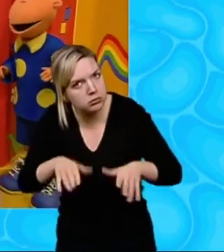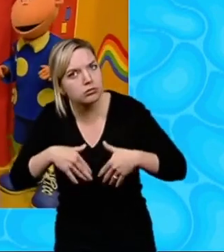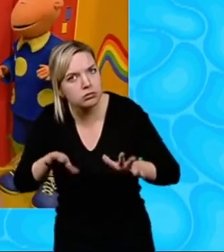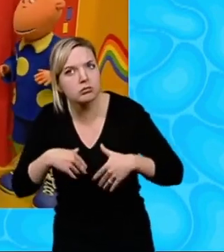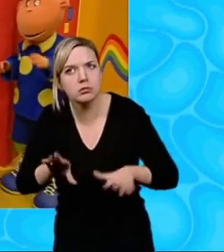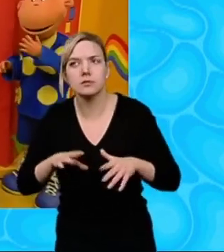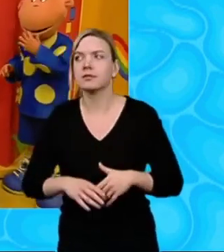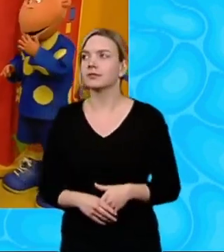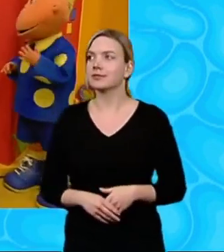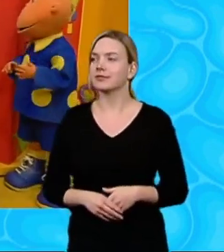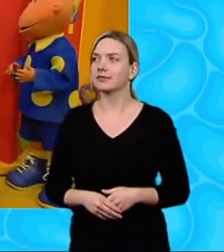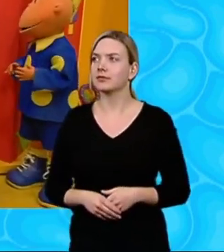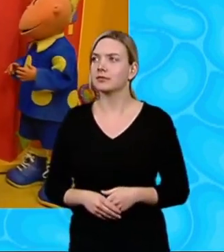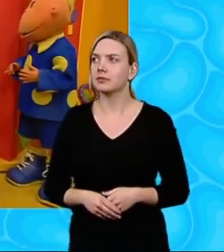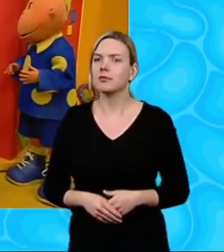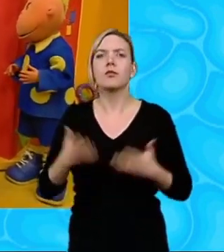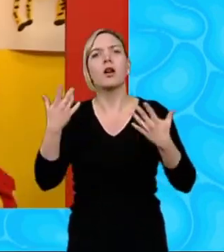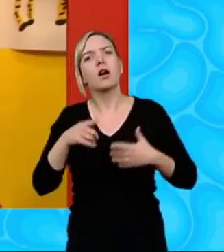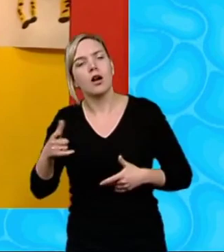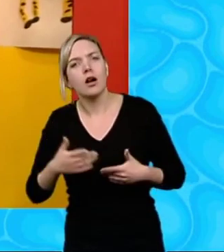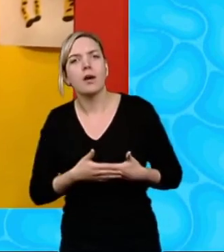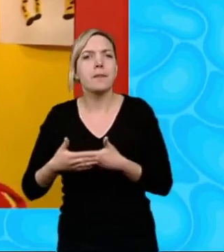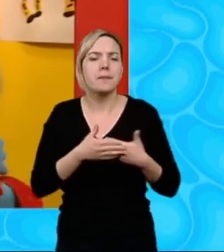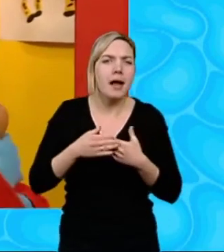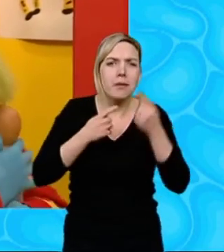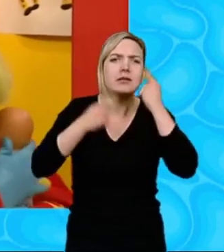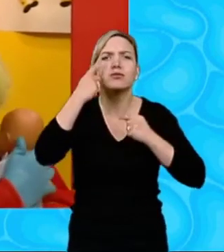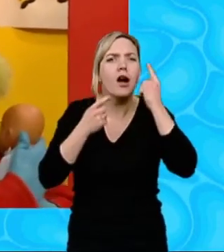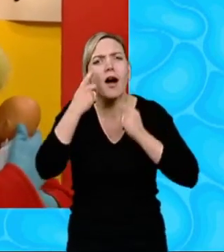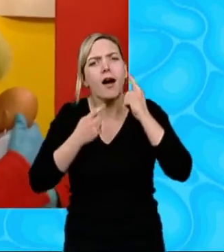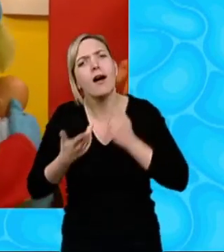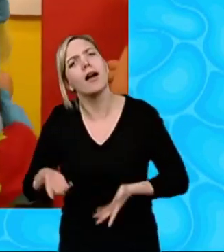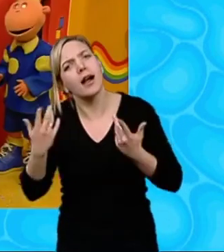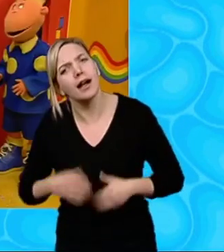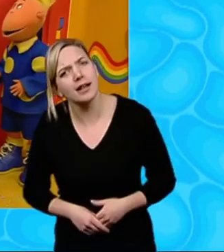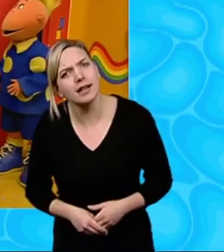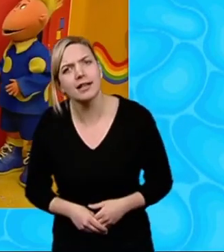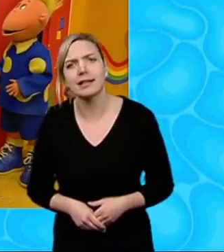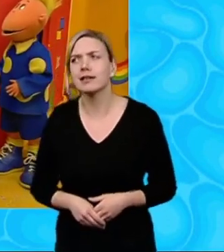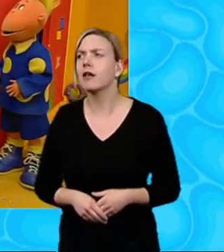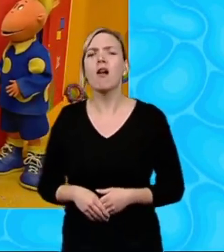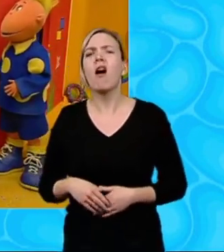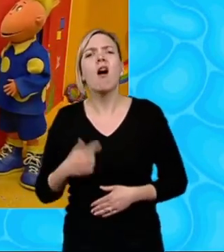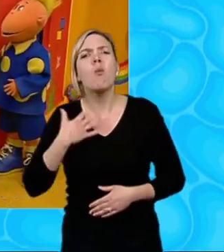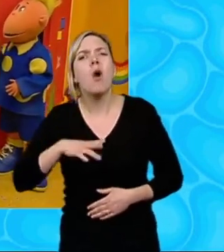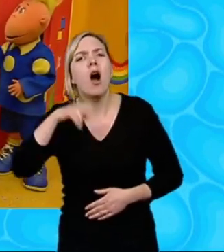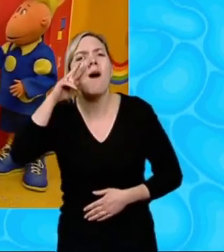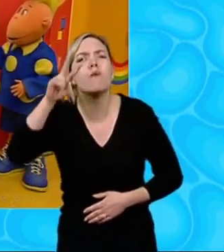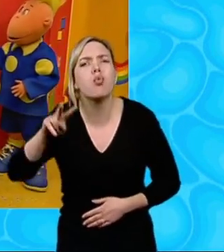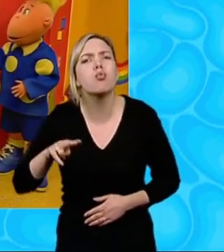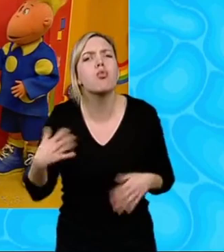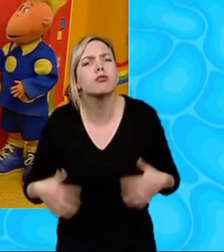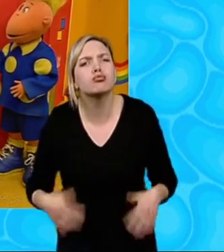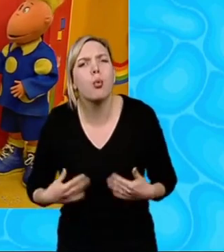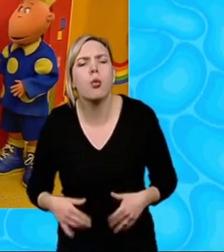wah Oh, now look, you've made baby Dolly cry Oh, we only want you to see Oh, yeah, yeah, yeah